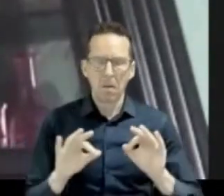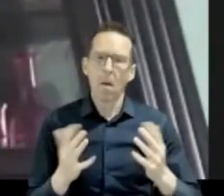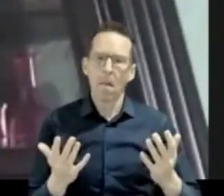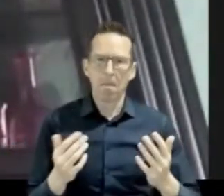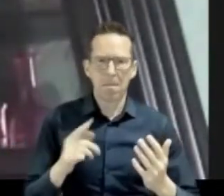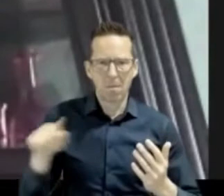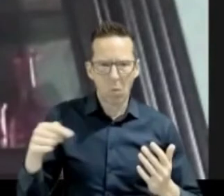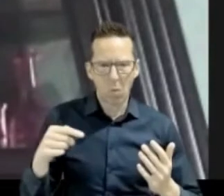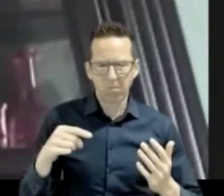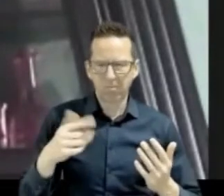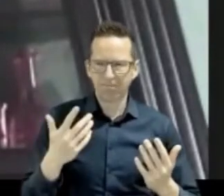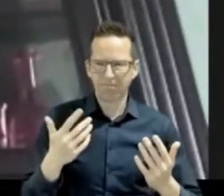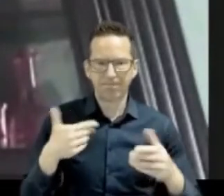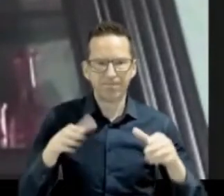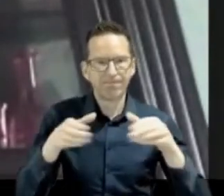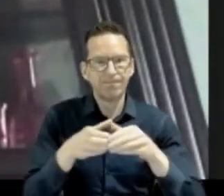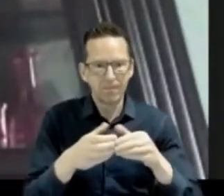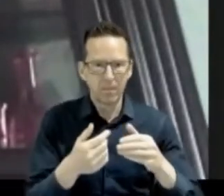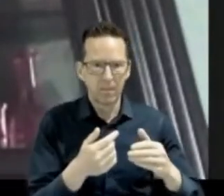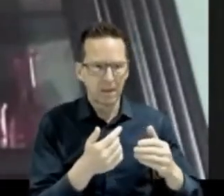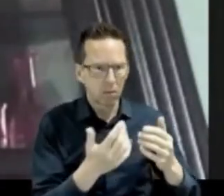fire danger rating areas, I believe.